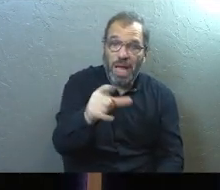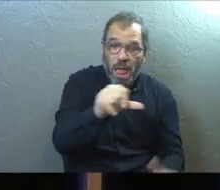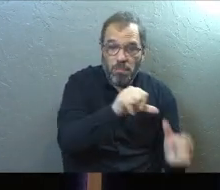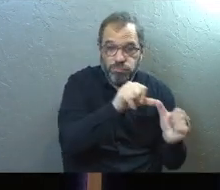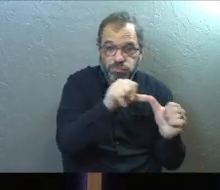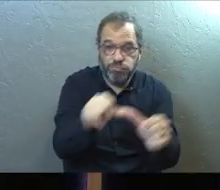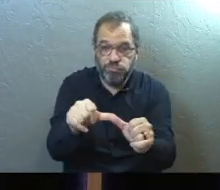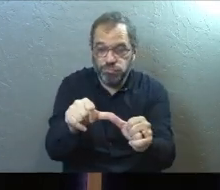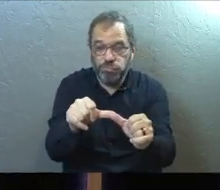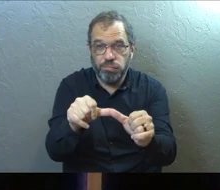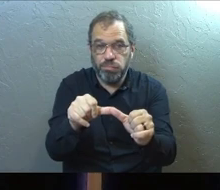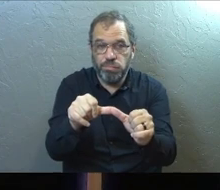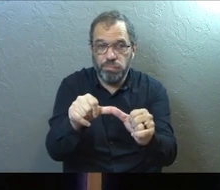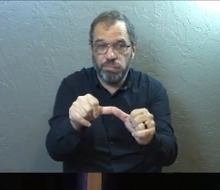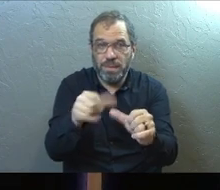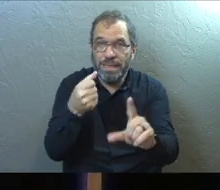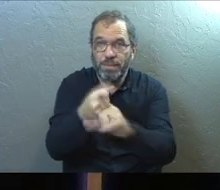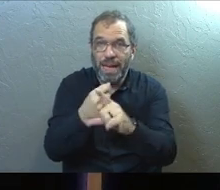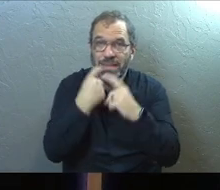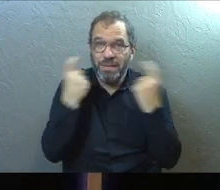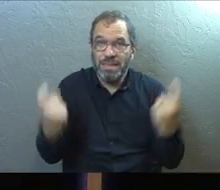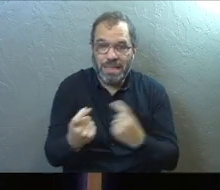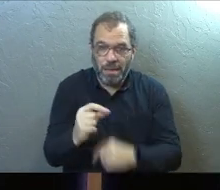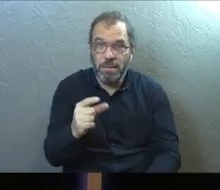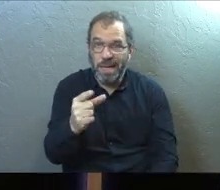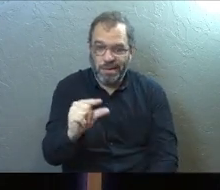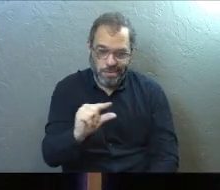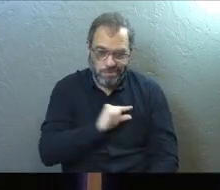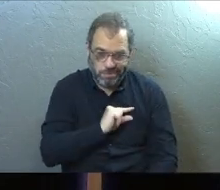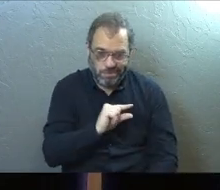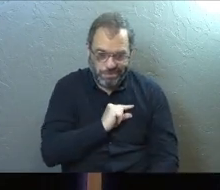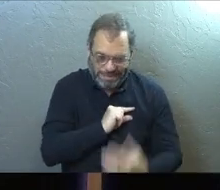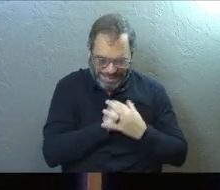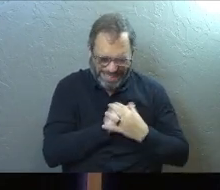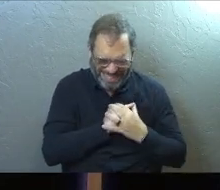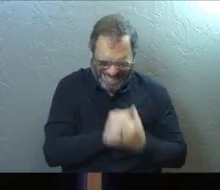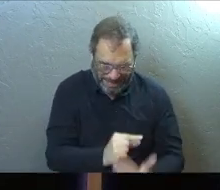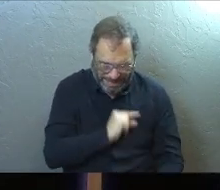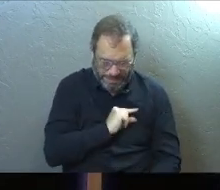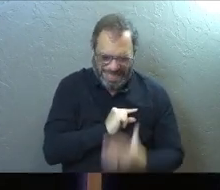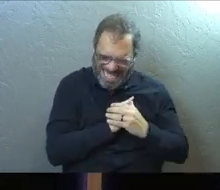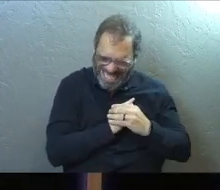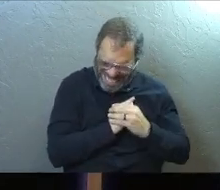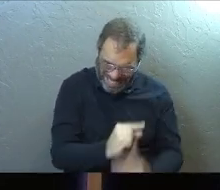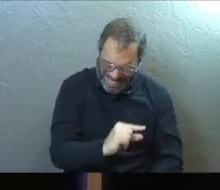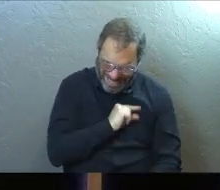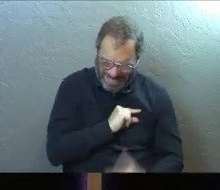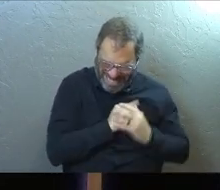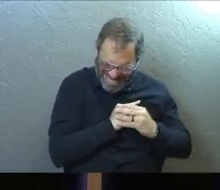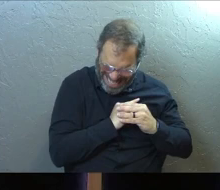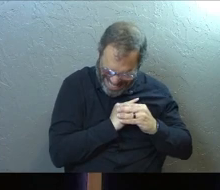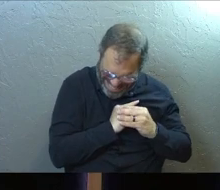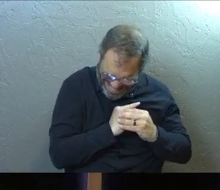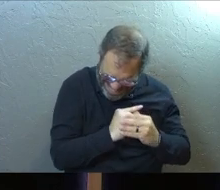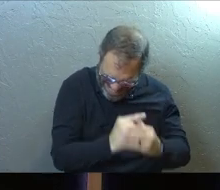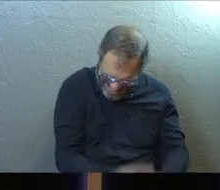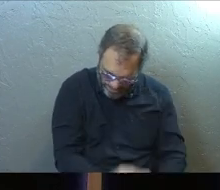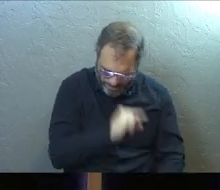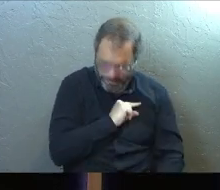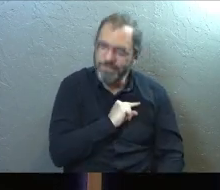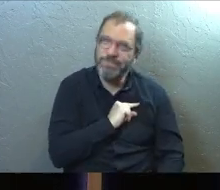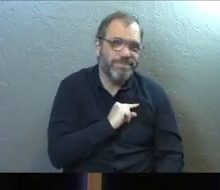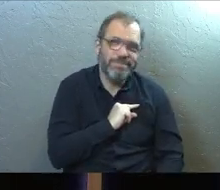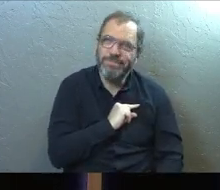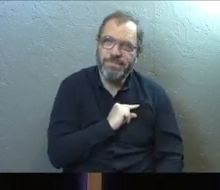long-term impacts of sin that have sown a deep guilt in you that you can't shake, a self-hatred inside of you that you can't